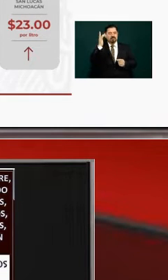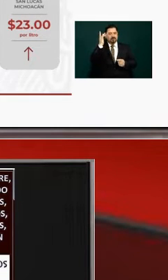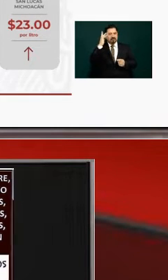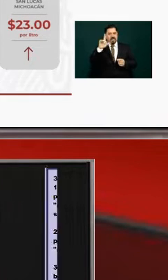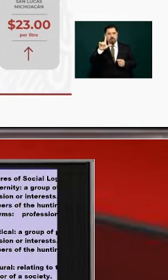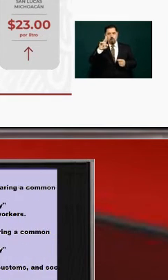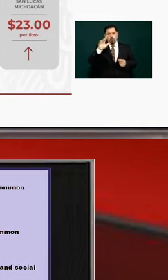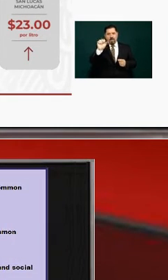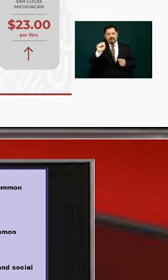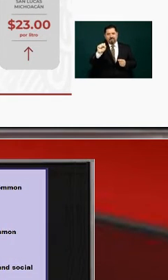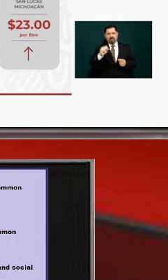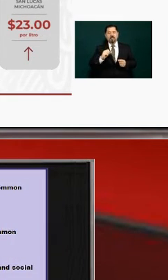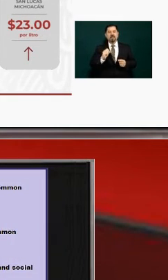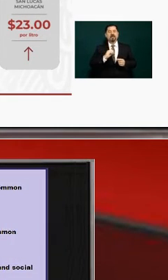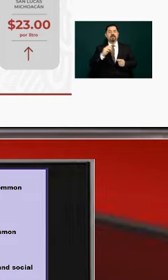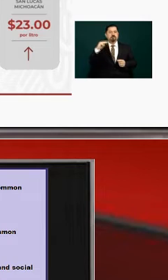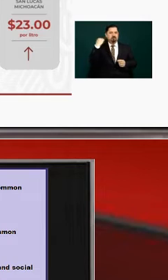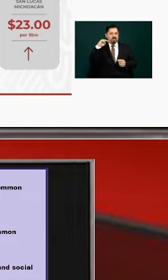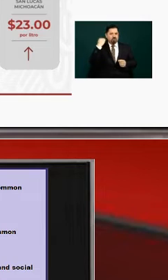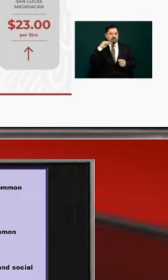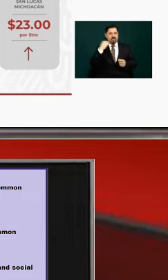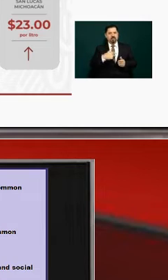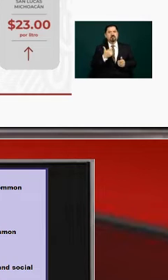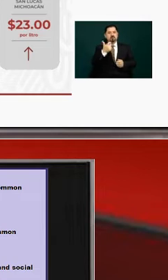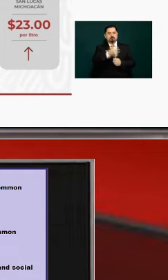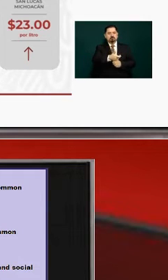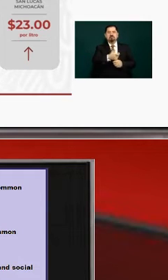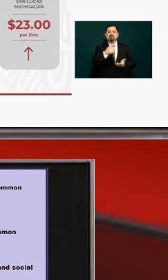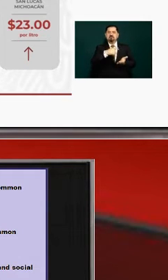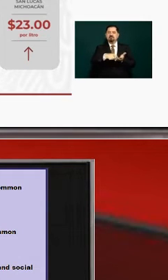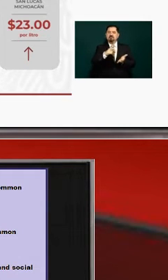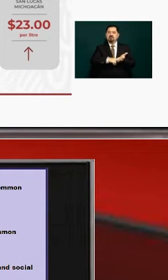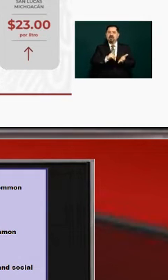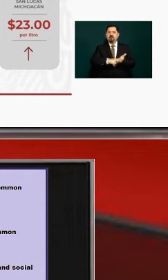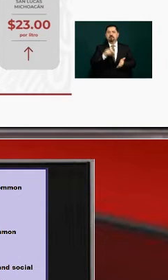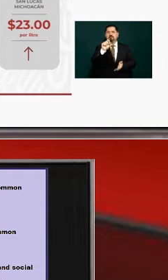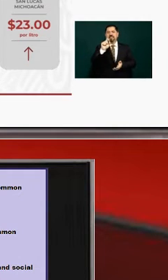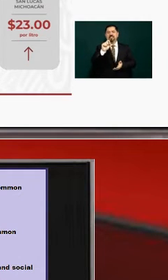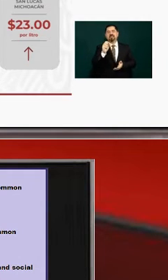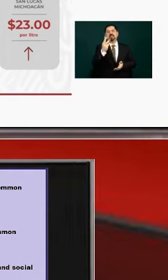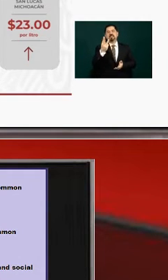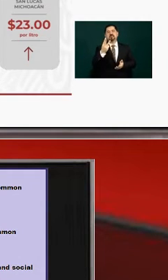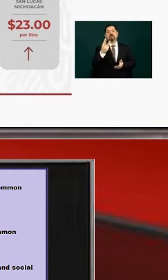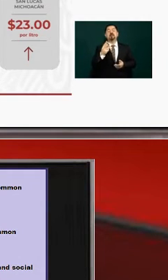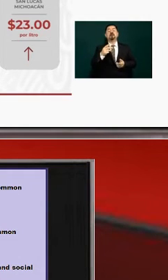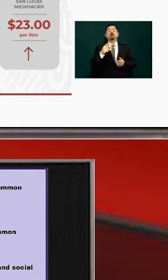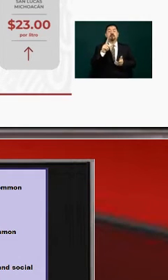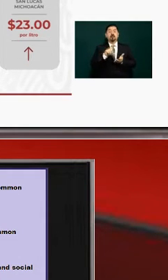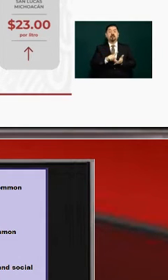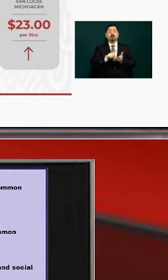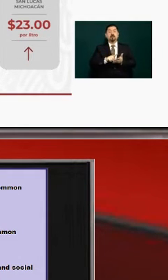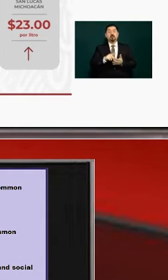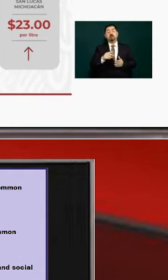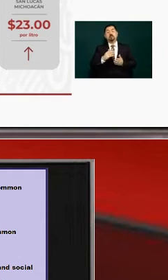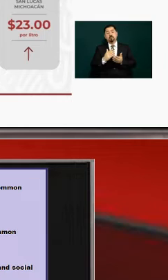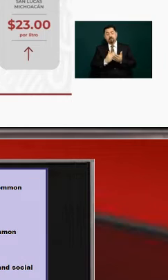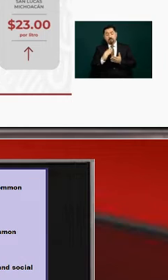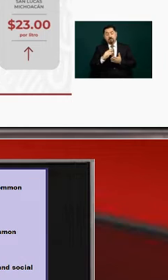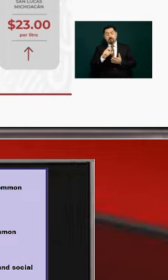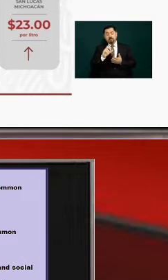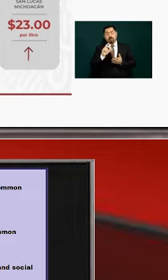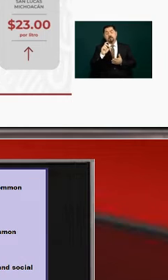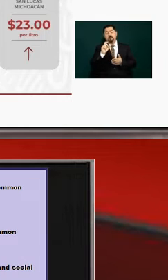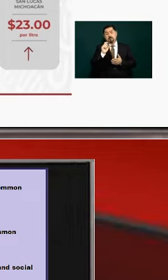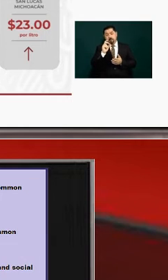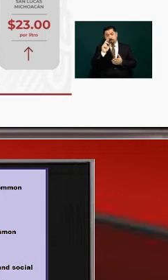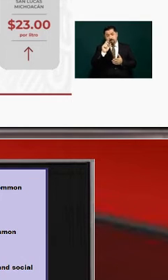in michoacan a price to the public of 23 pesos per liter which is a little over a dollar but still